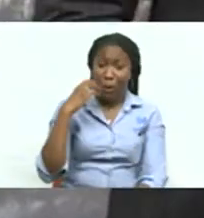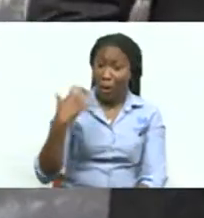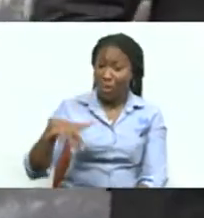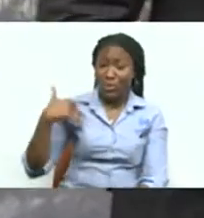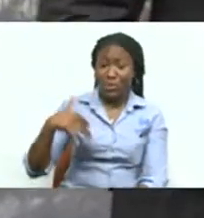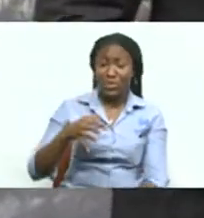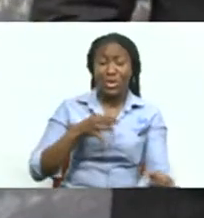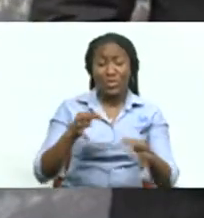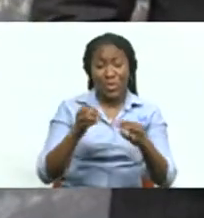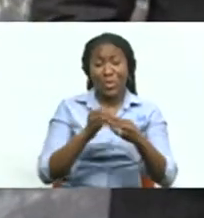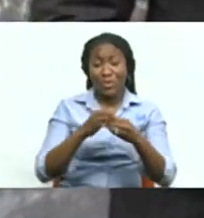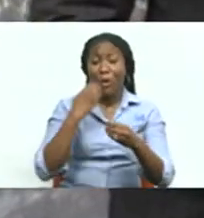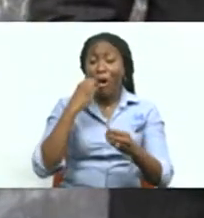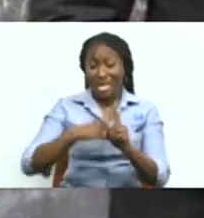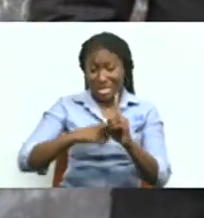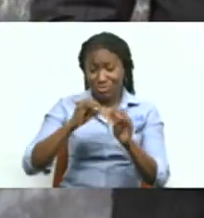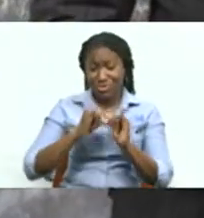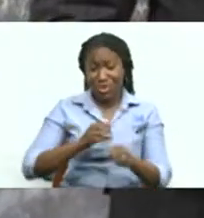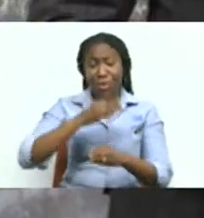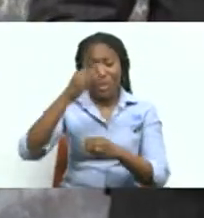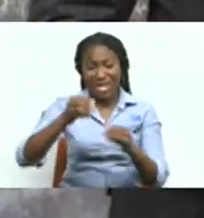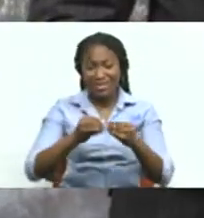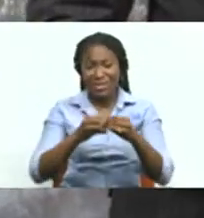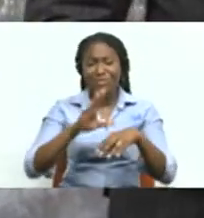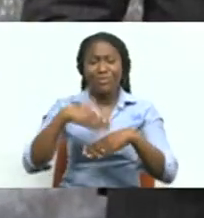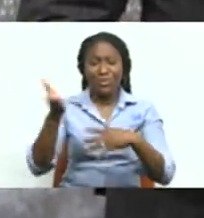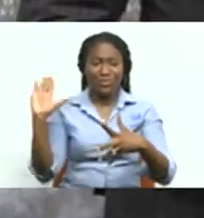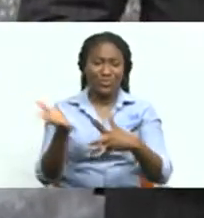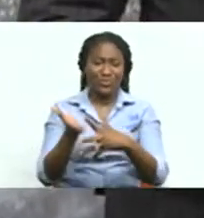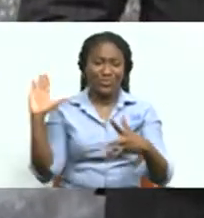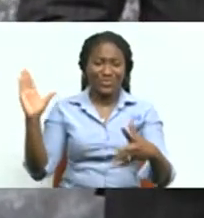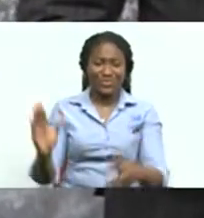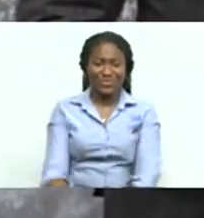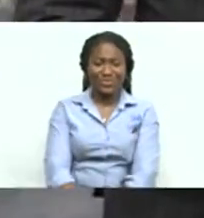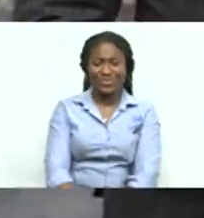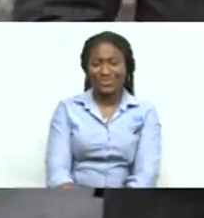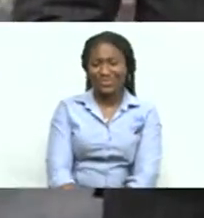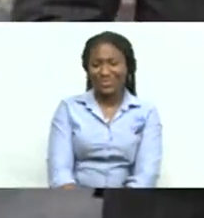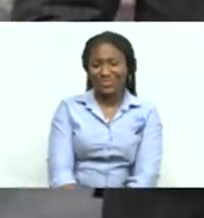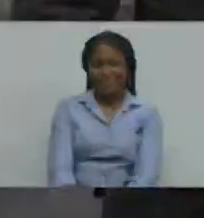And we'll see more hot temperatures as we head through the weekend. I'll have those details just after the break.